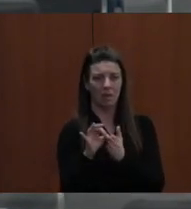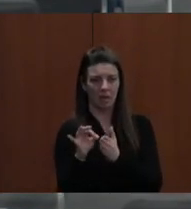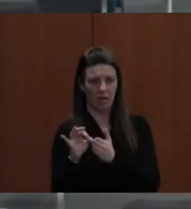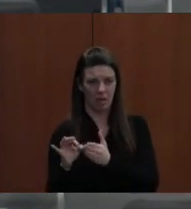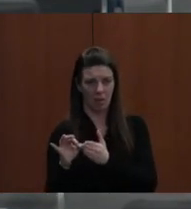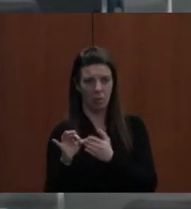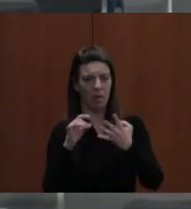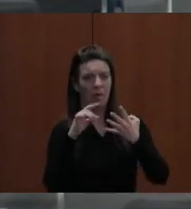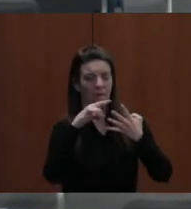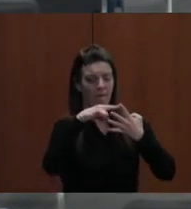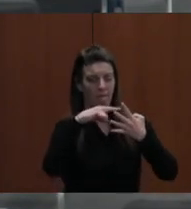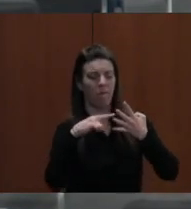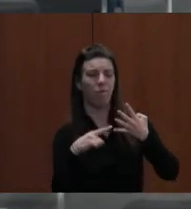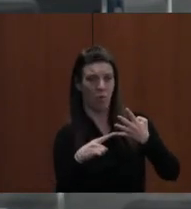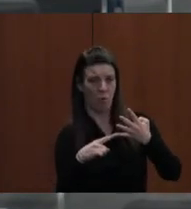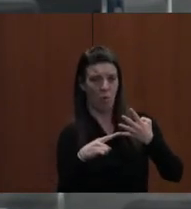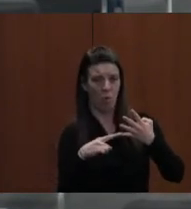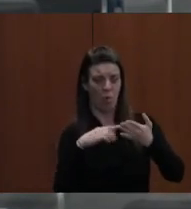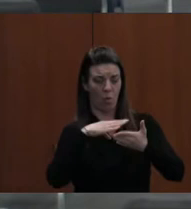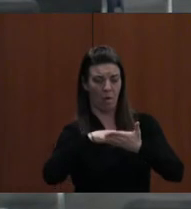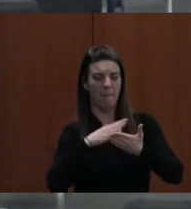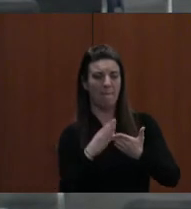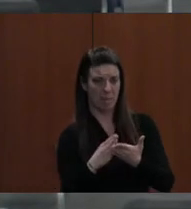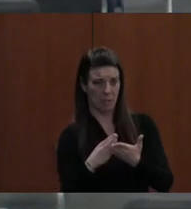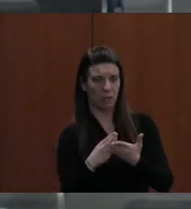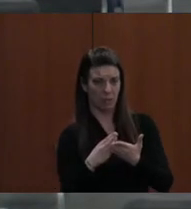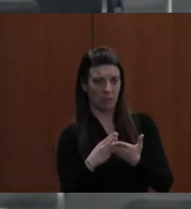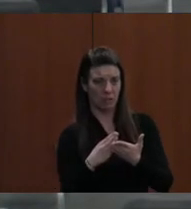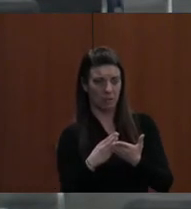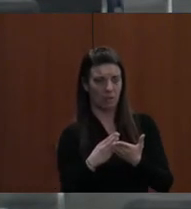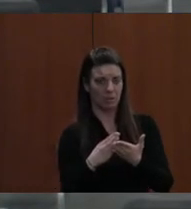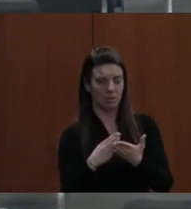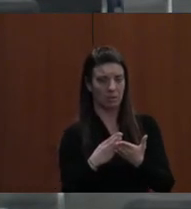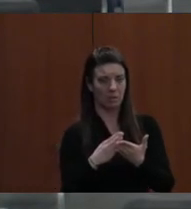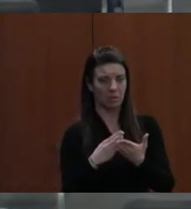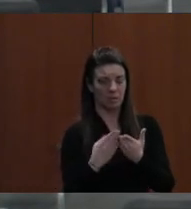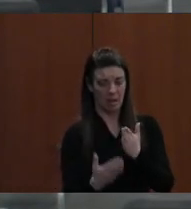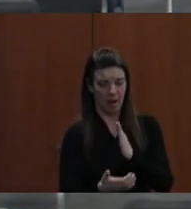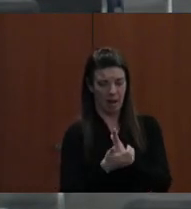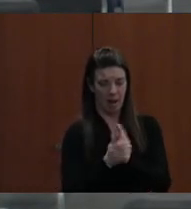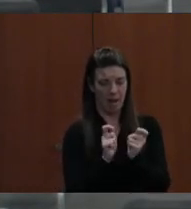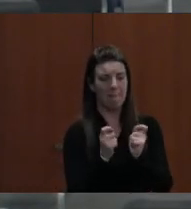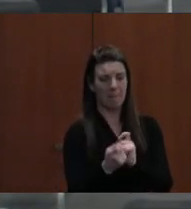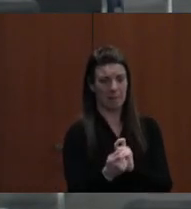AMENDMENTS, UNANIMOUSLY, WITH THE STUDENT MEMBER CONCURRING.